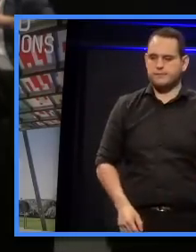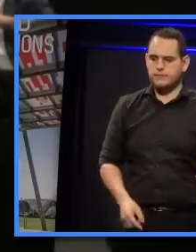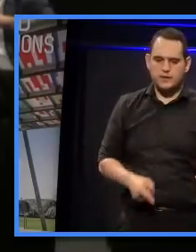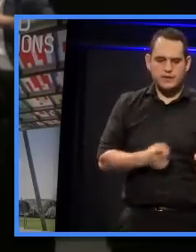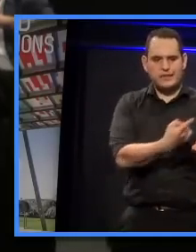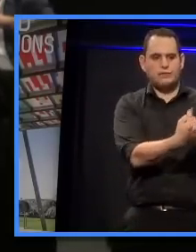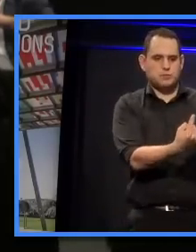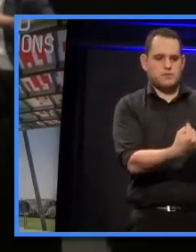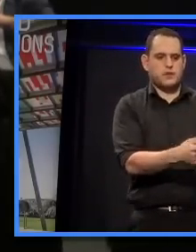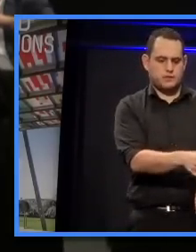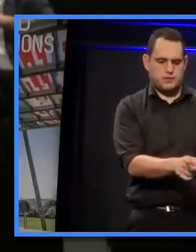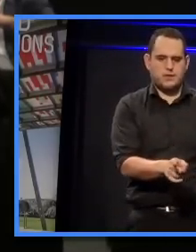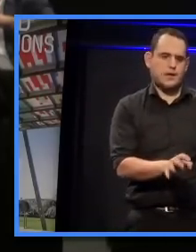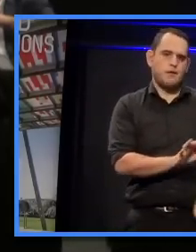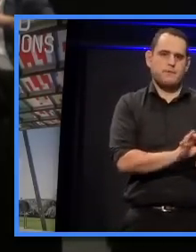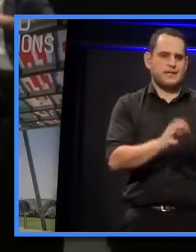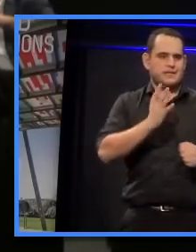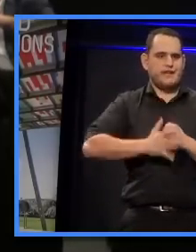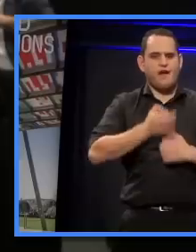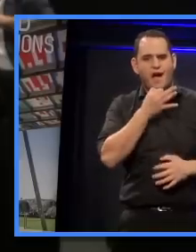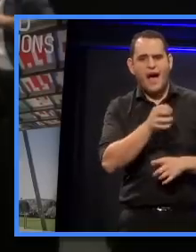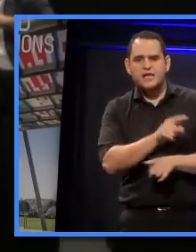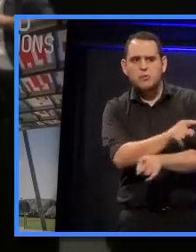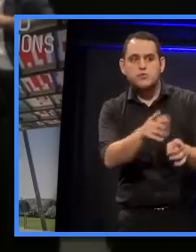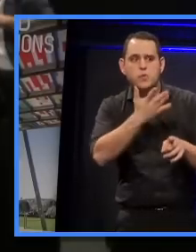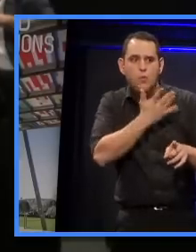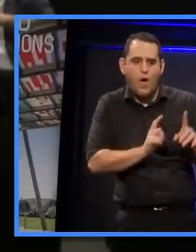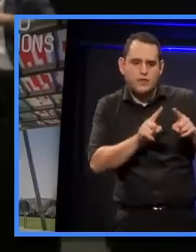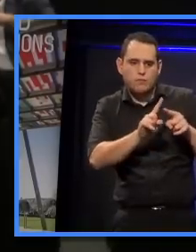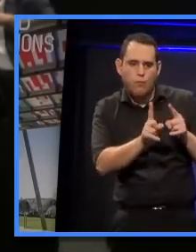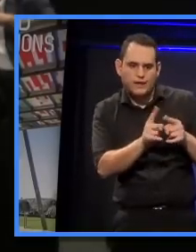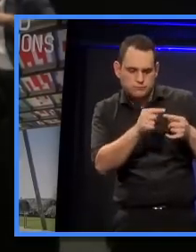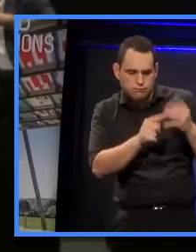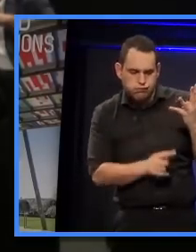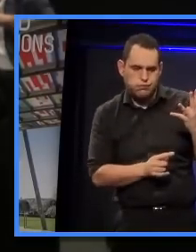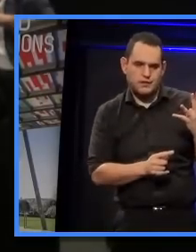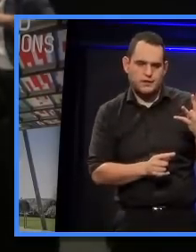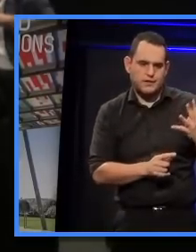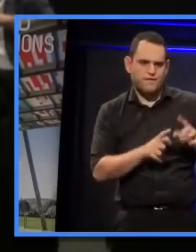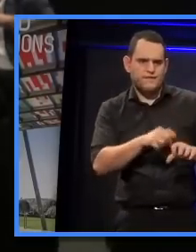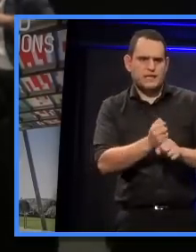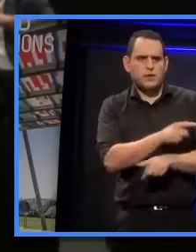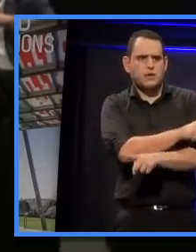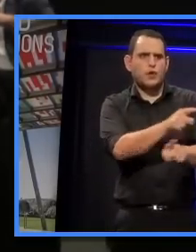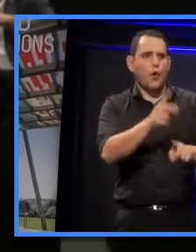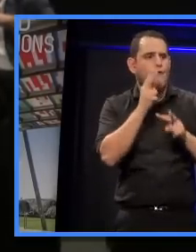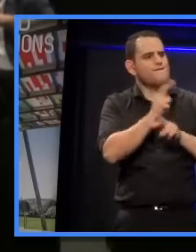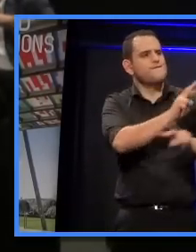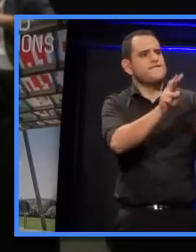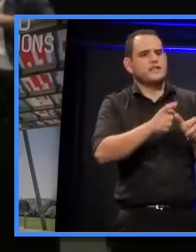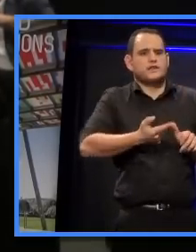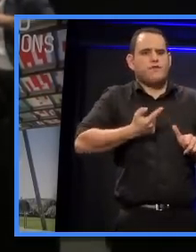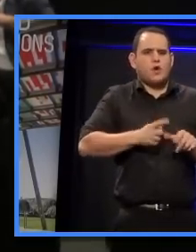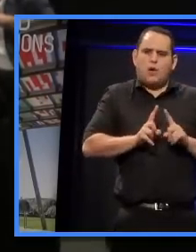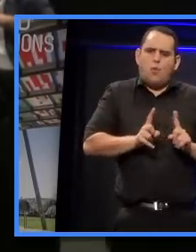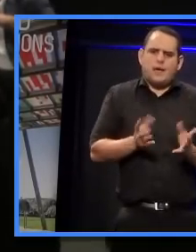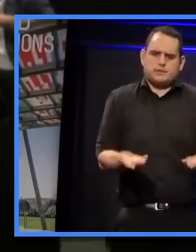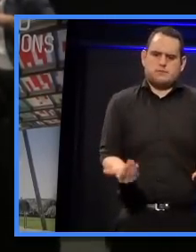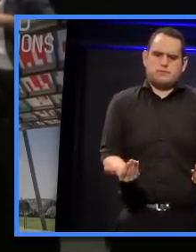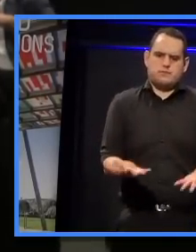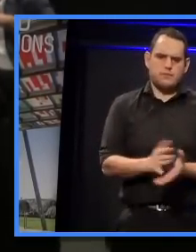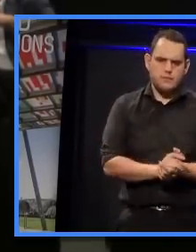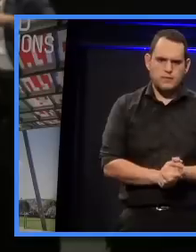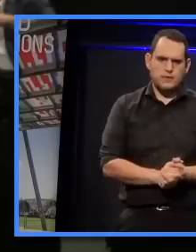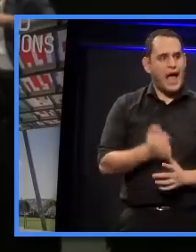respond to it, but I actually think that there needs to be a bit more of a city-wide debate about what is the vision that we actually want. And